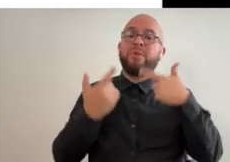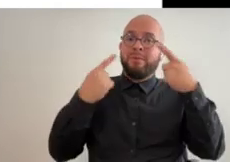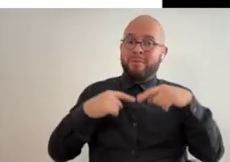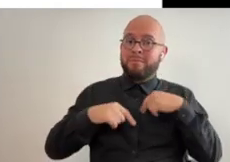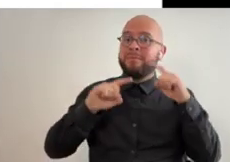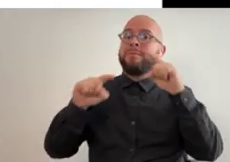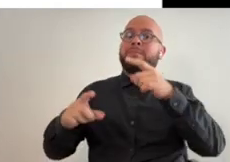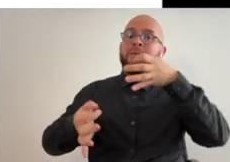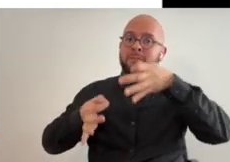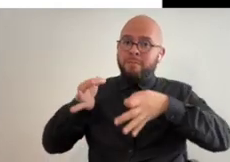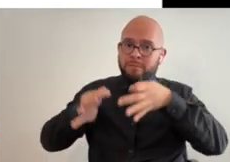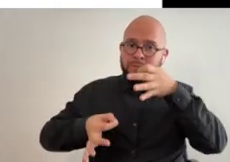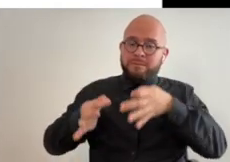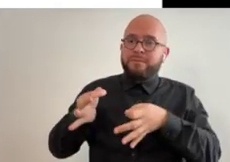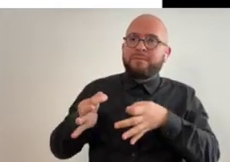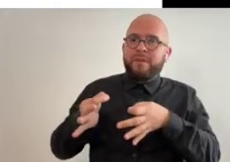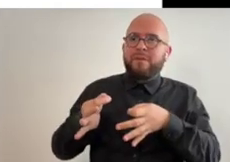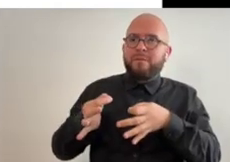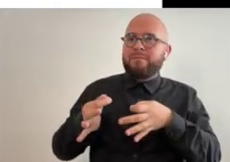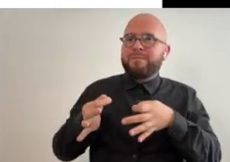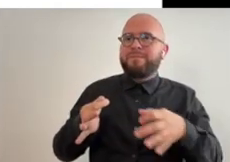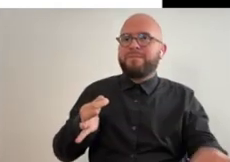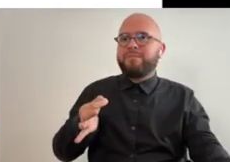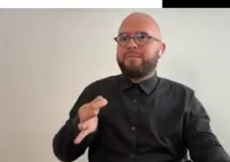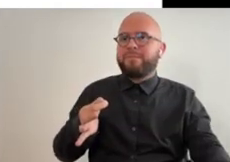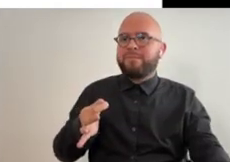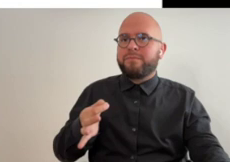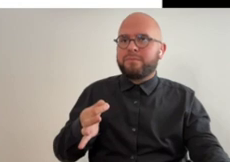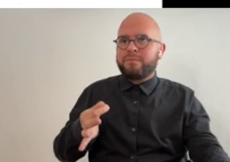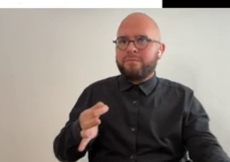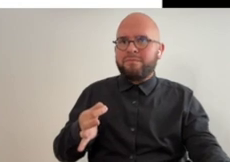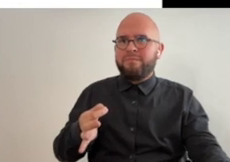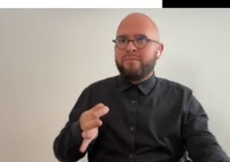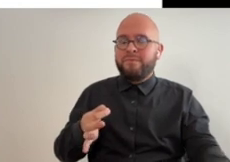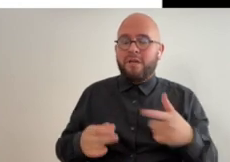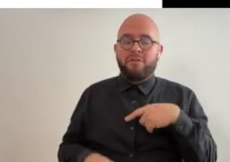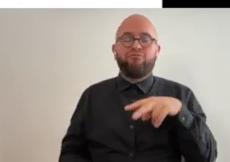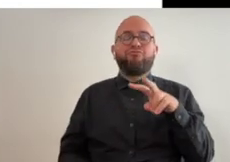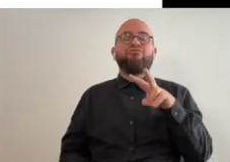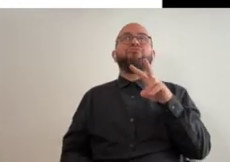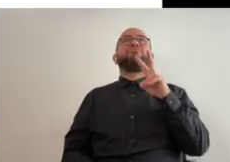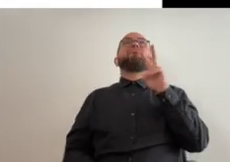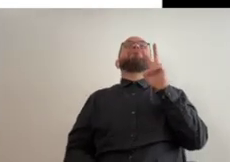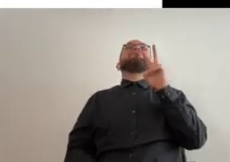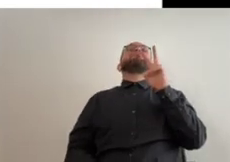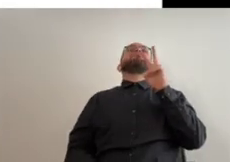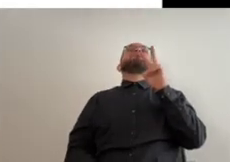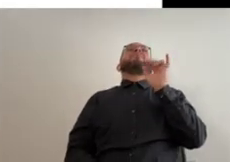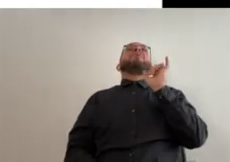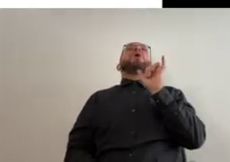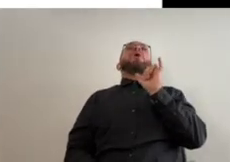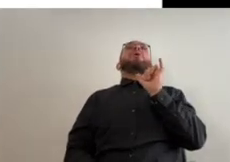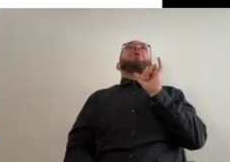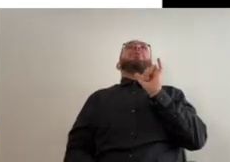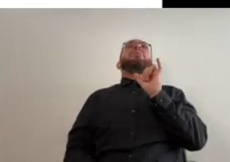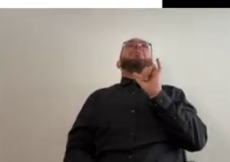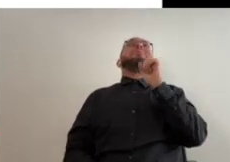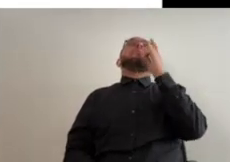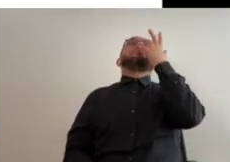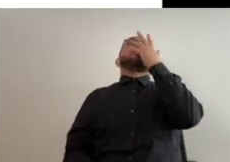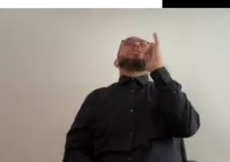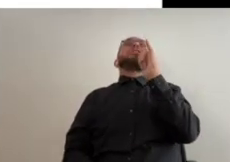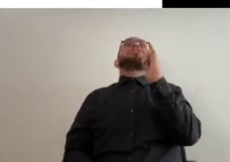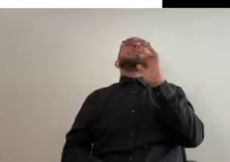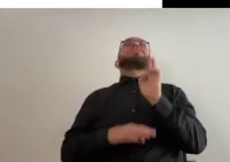so then i ended up going to court and i went to court and this is what i saw completely